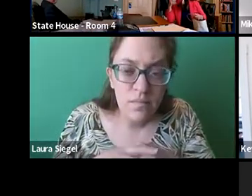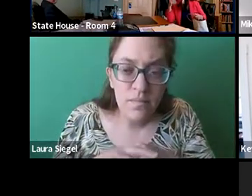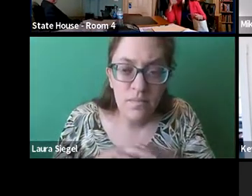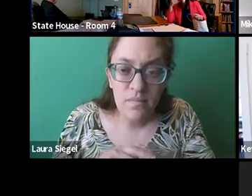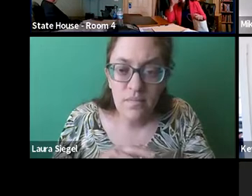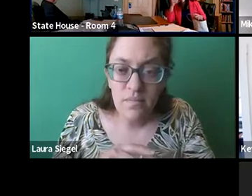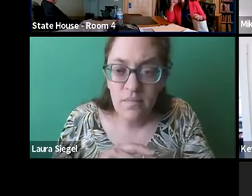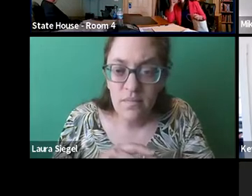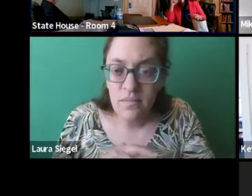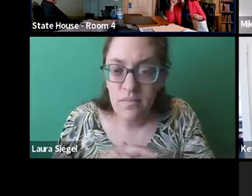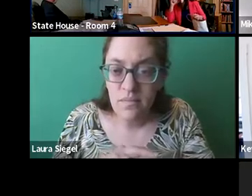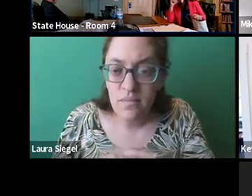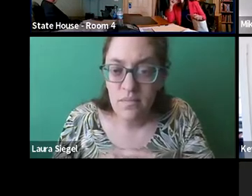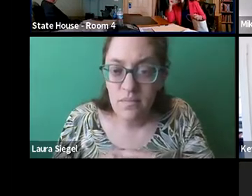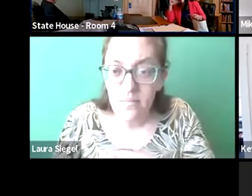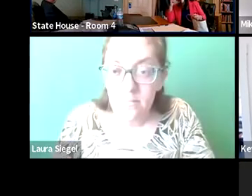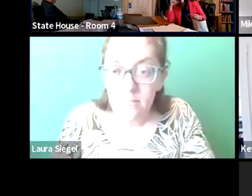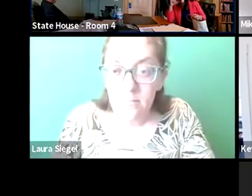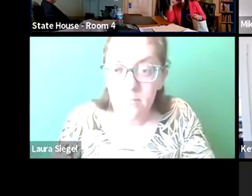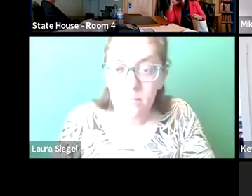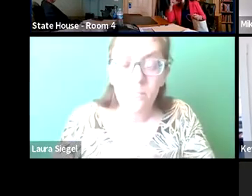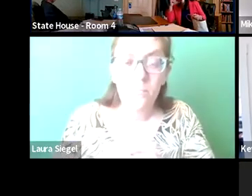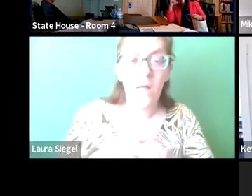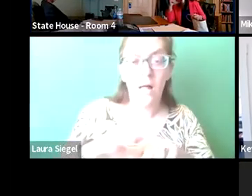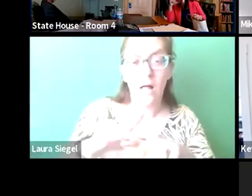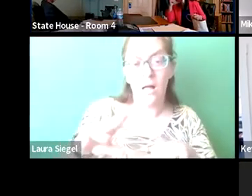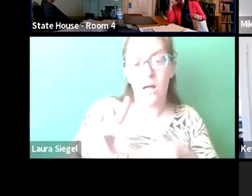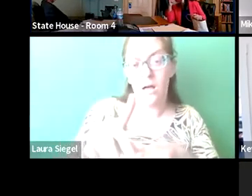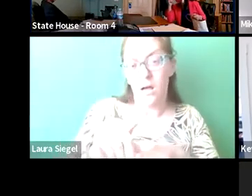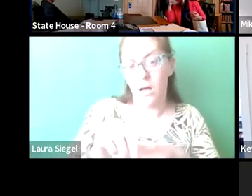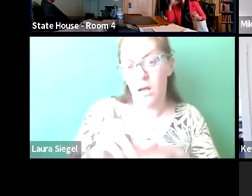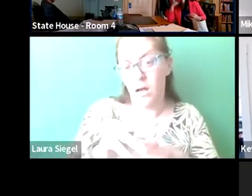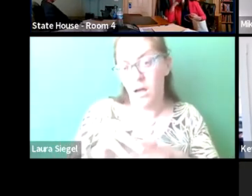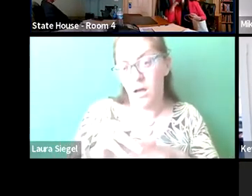consider just, um, sign language interpreting services and captioning.